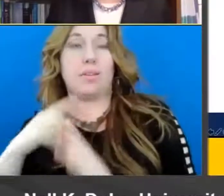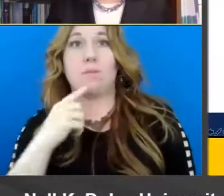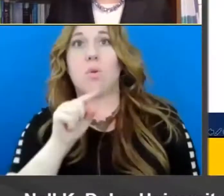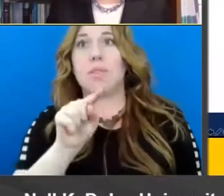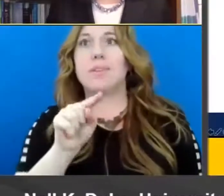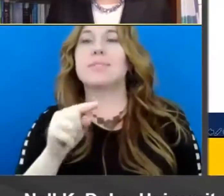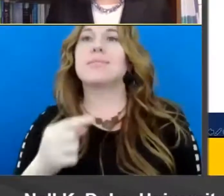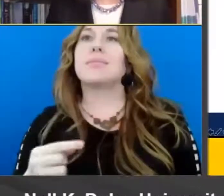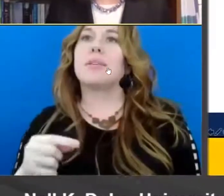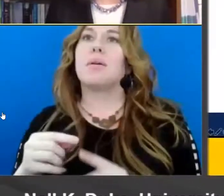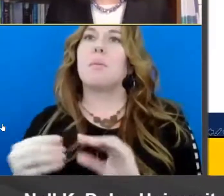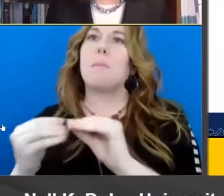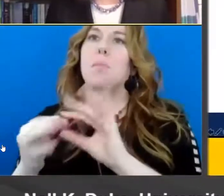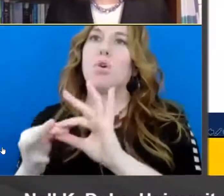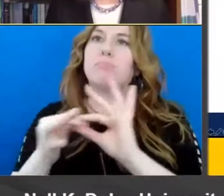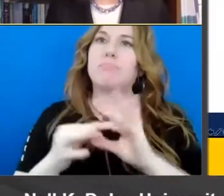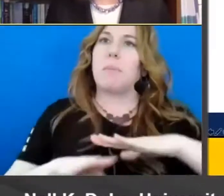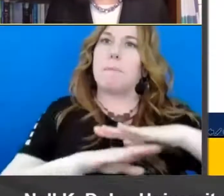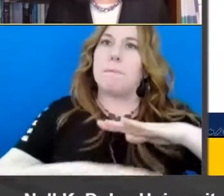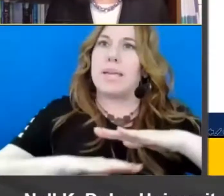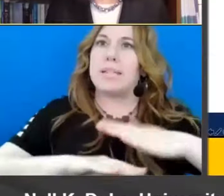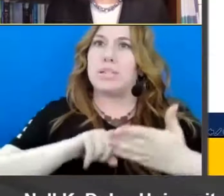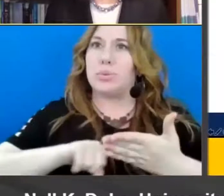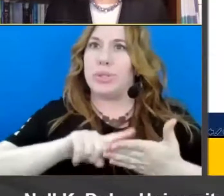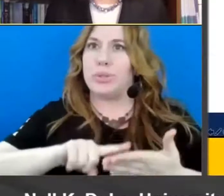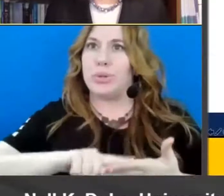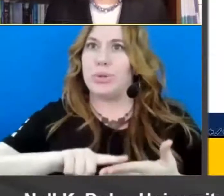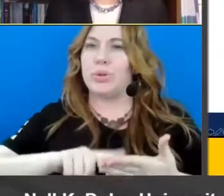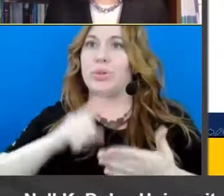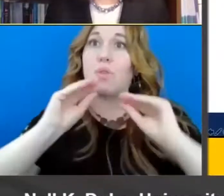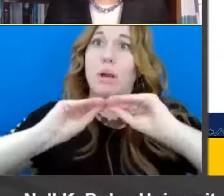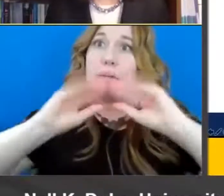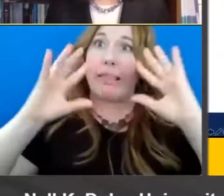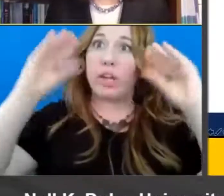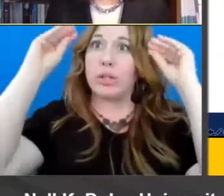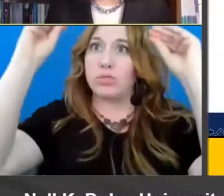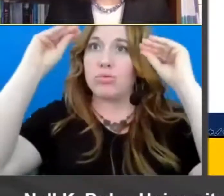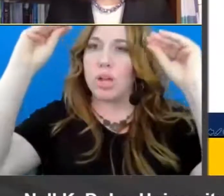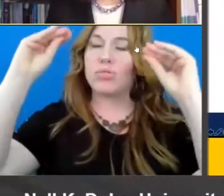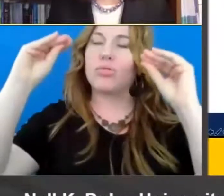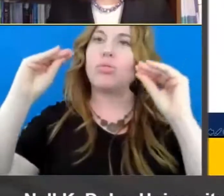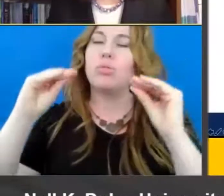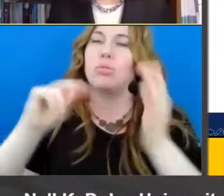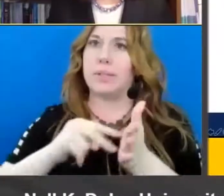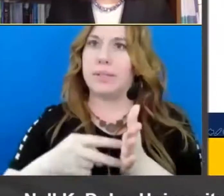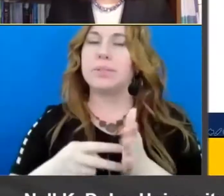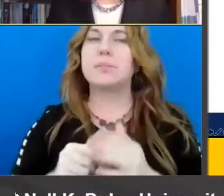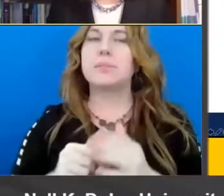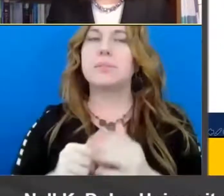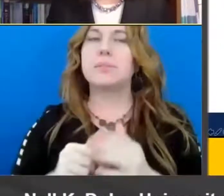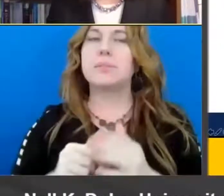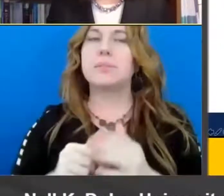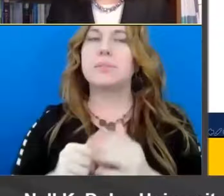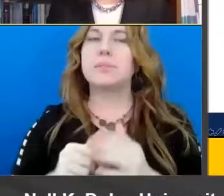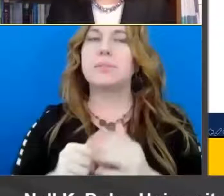in a little bit more of the basic research um with clear instructional implications but we're back in the basic research um looking at